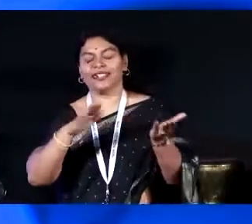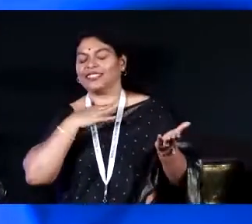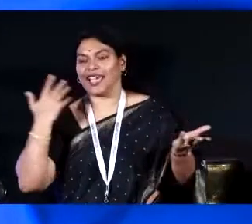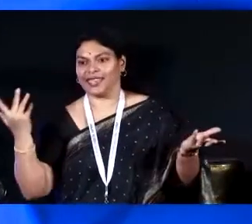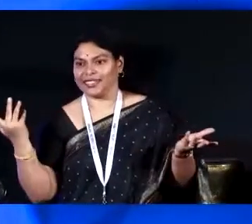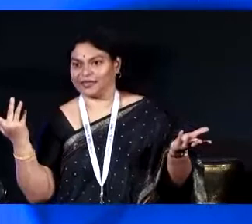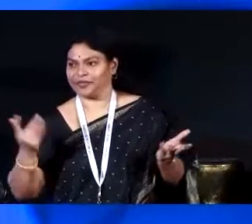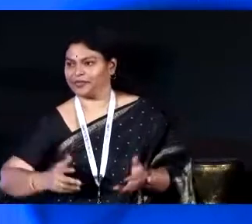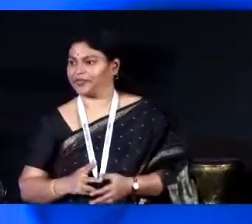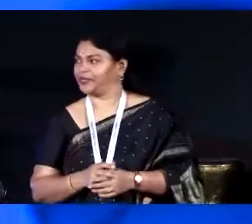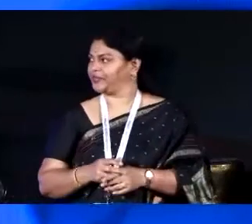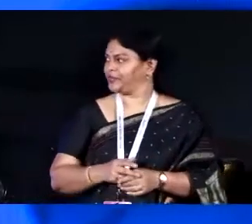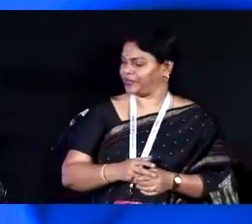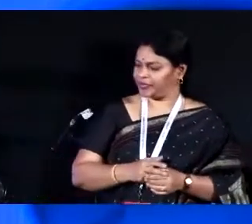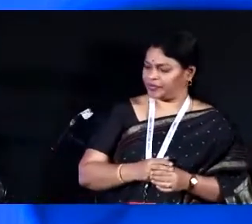Sorry.